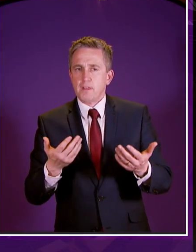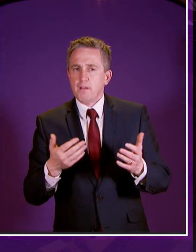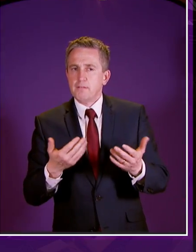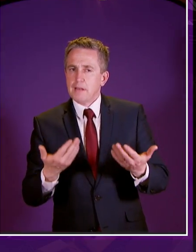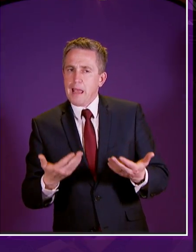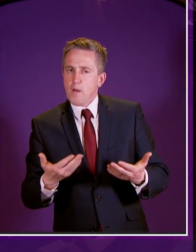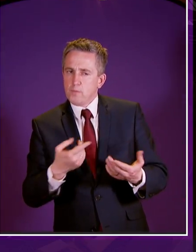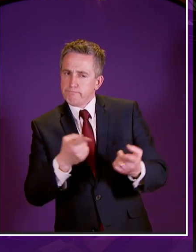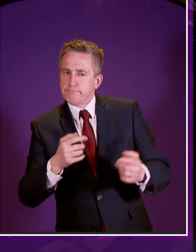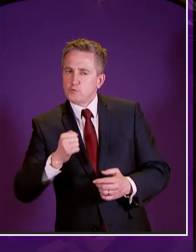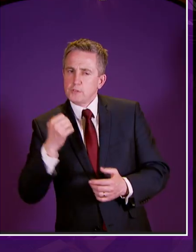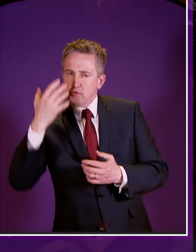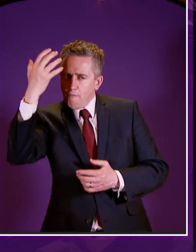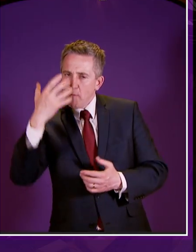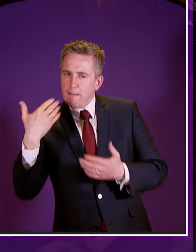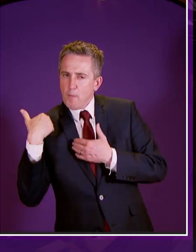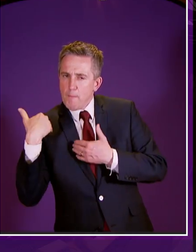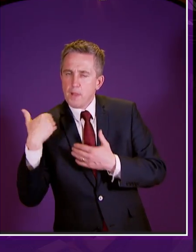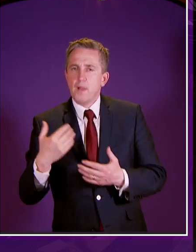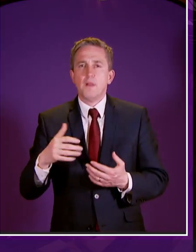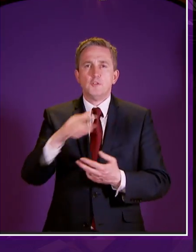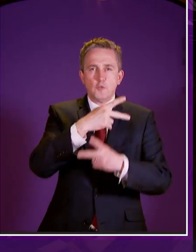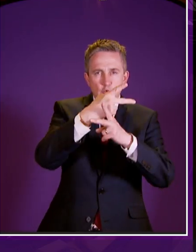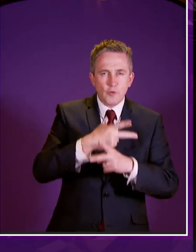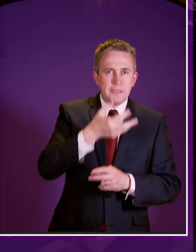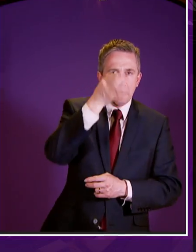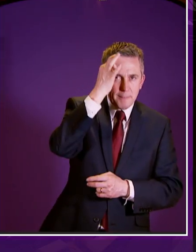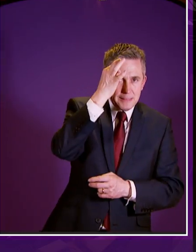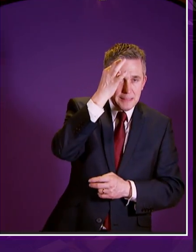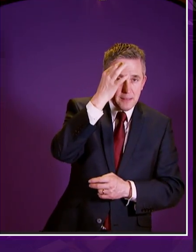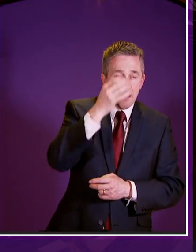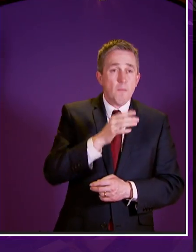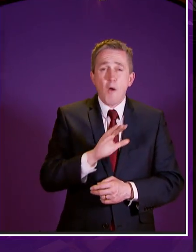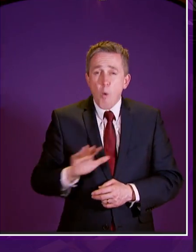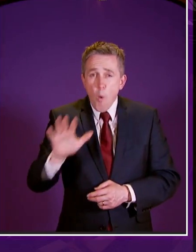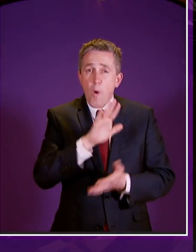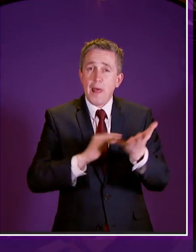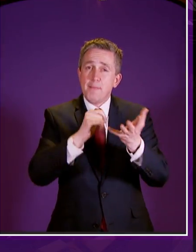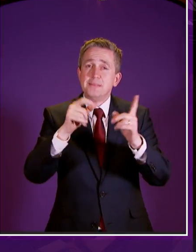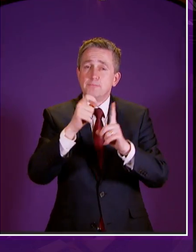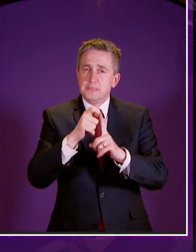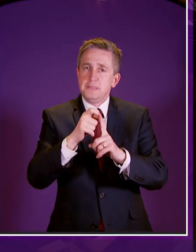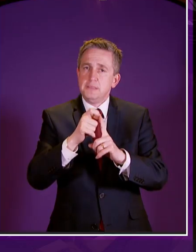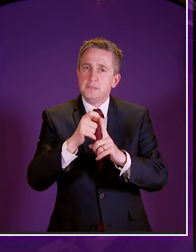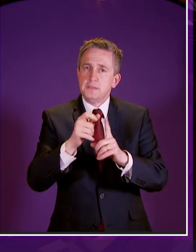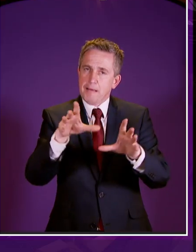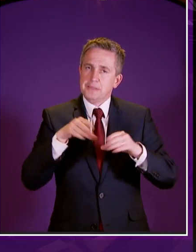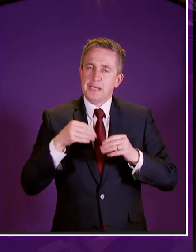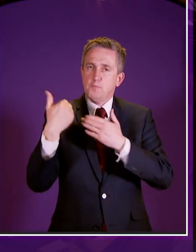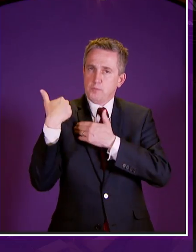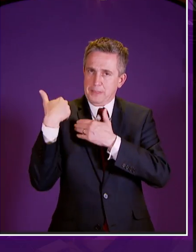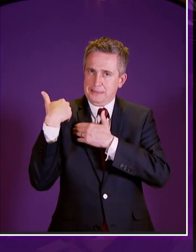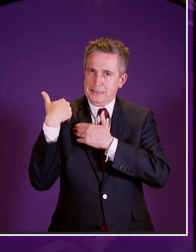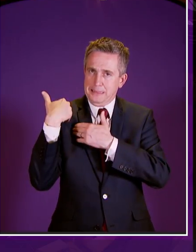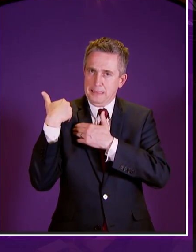just on scottish government not just on the social security committee but on all msps to make sure that the scrutiny